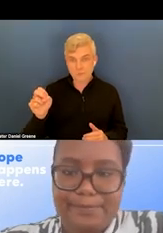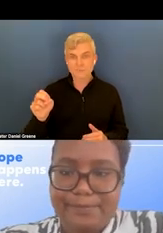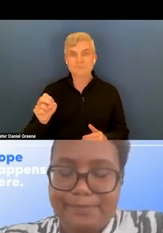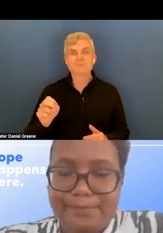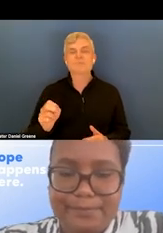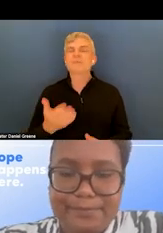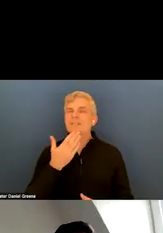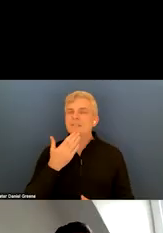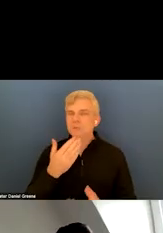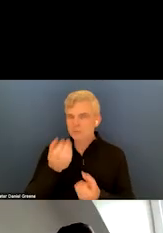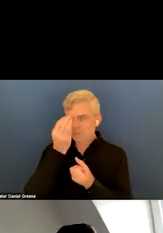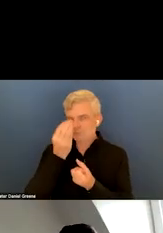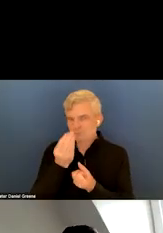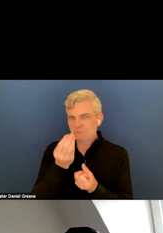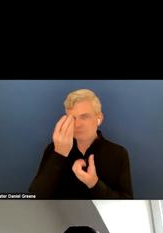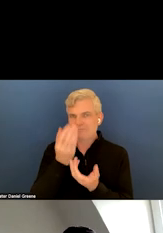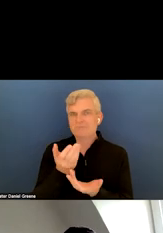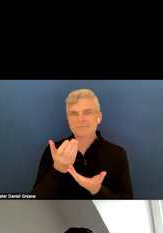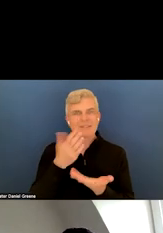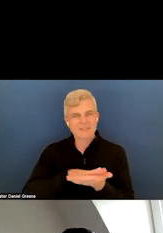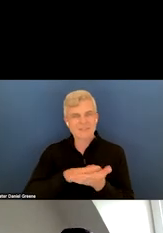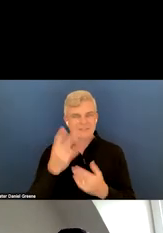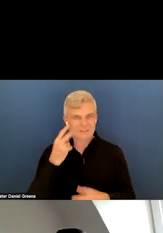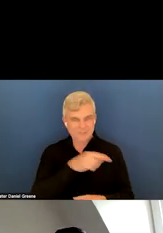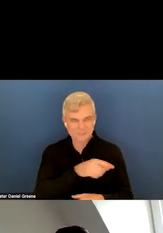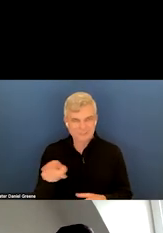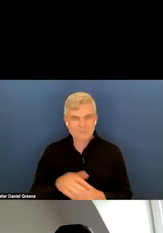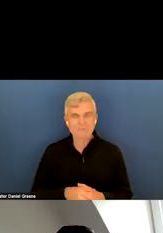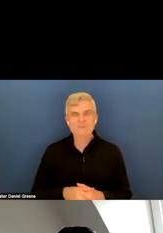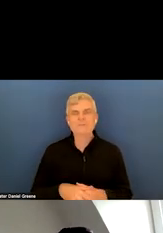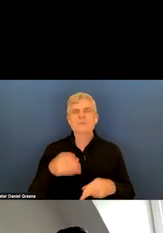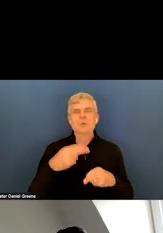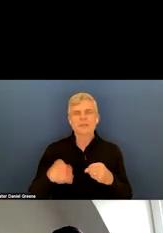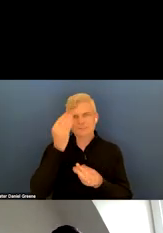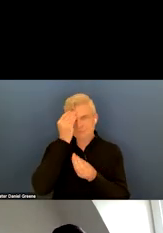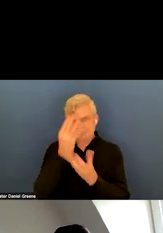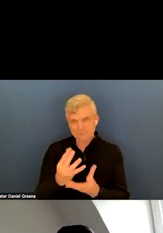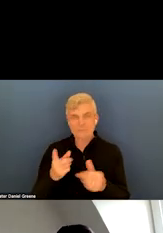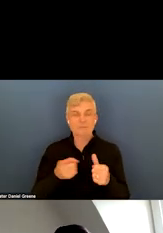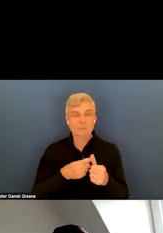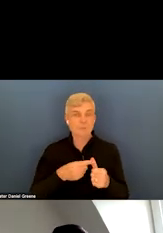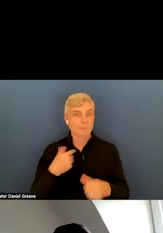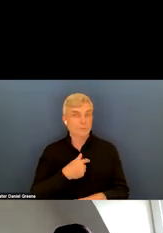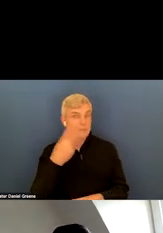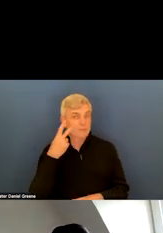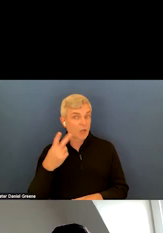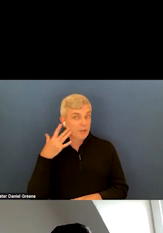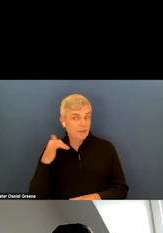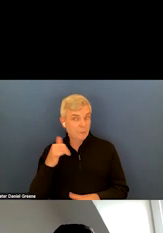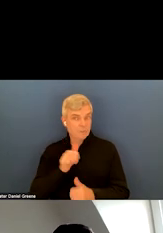Laura. Nice to see you all today. Just a few quick updates. So first, we saw California pass their budget last week.